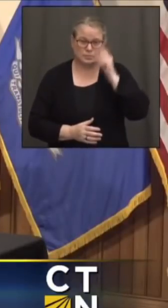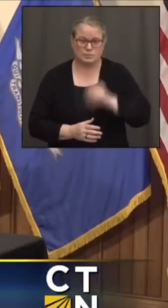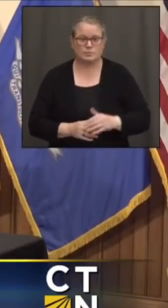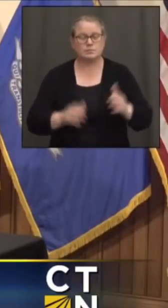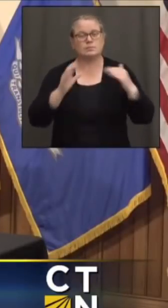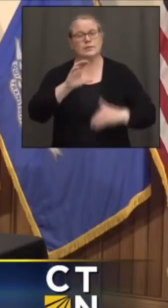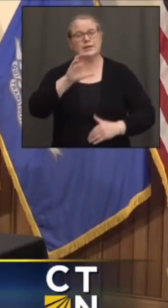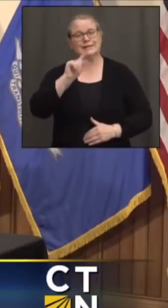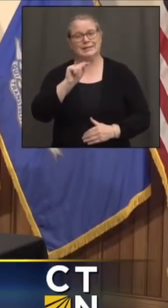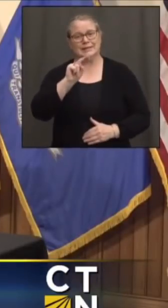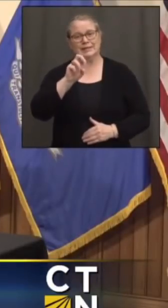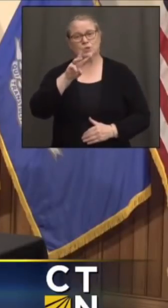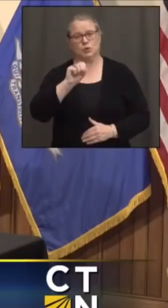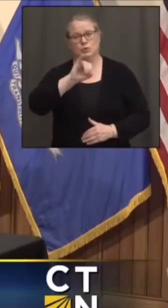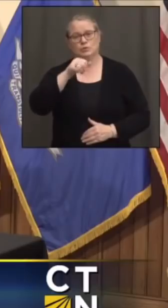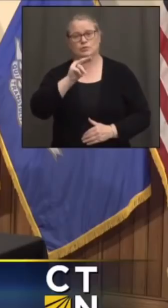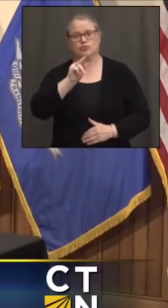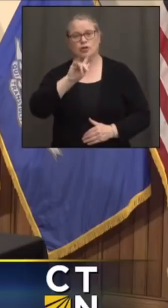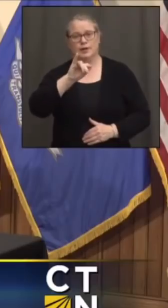CT News Junkie.